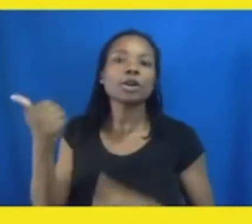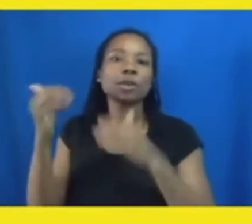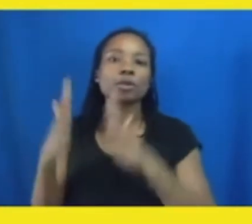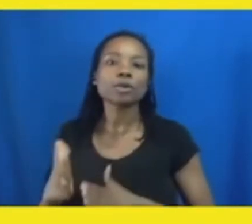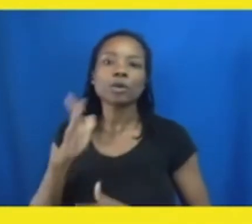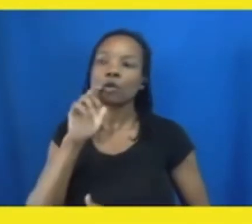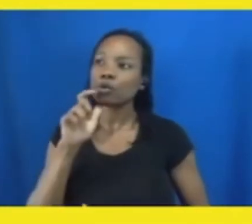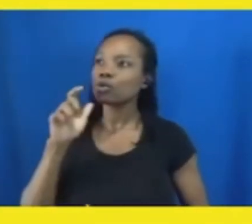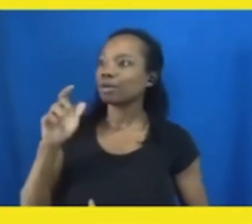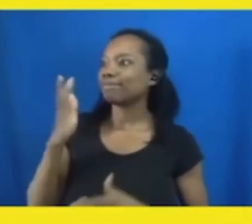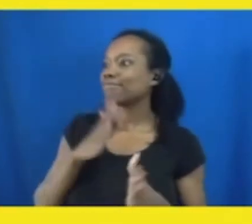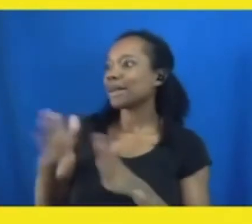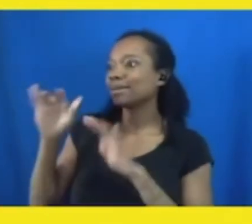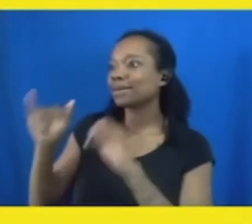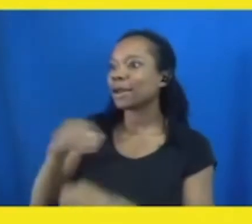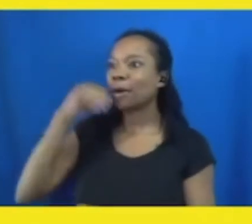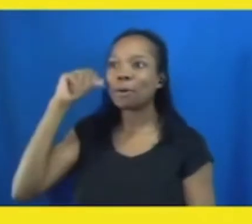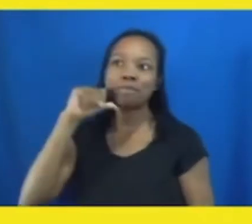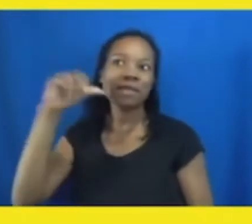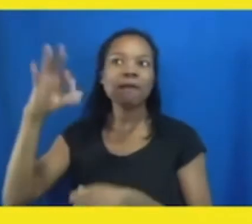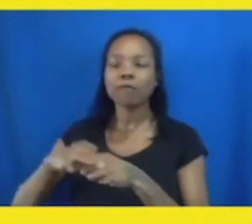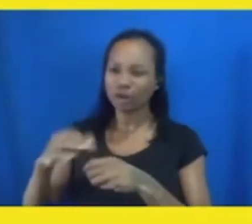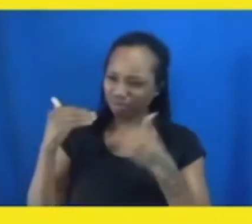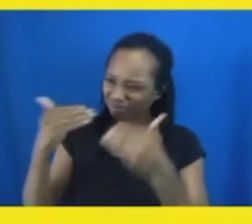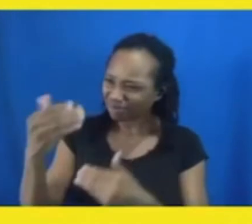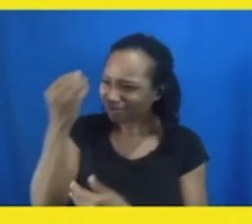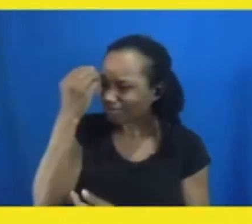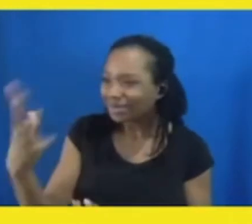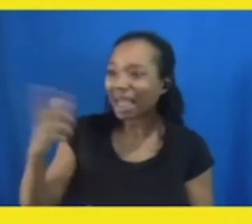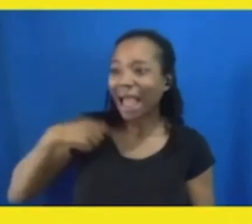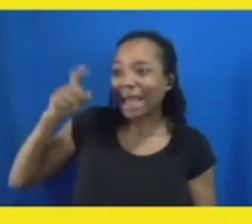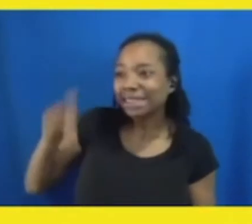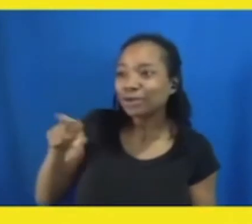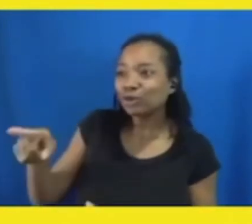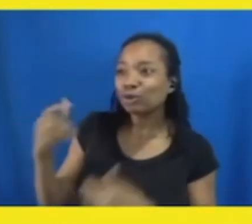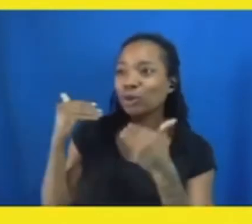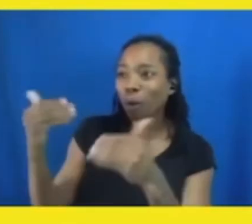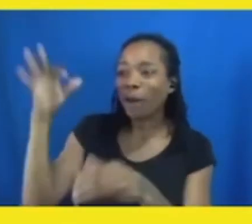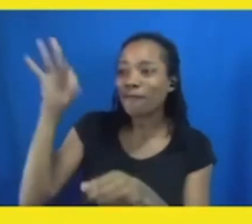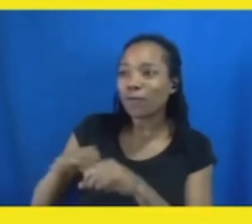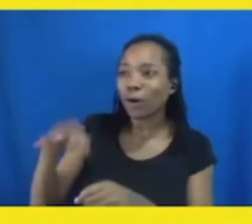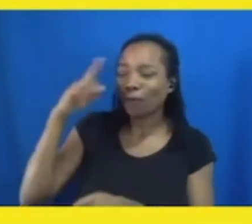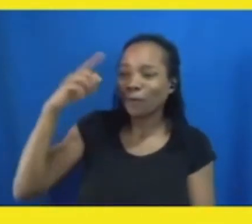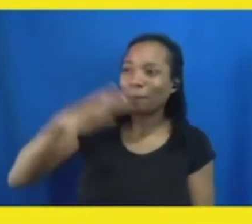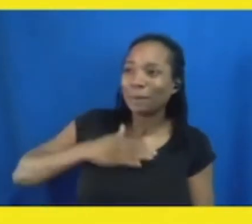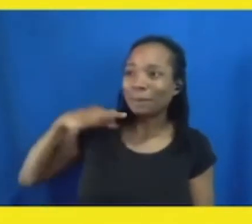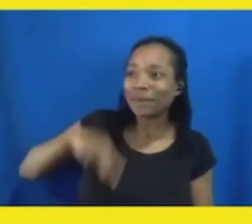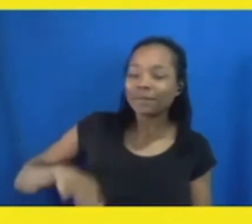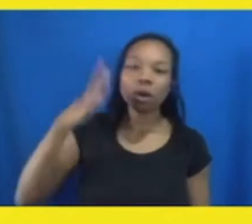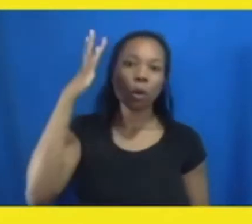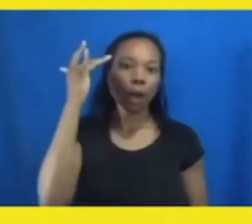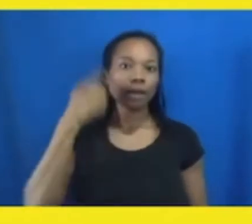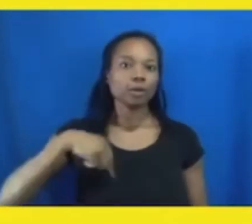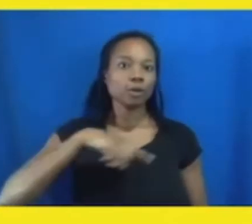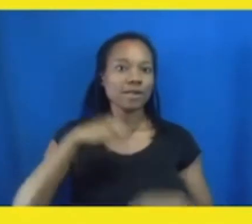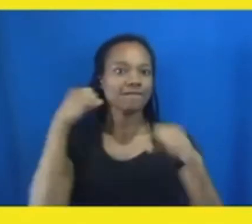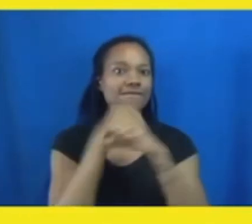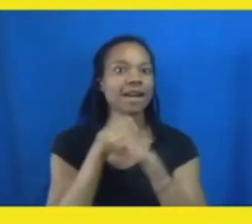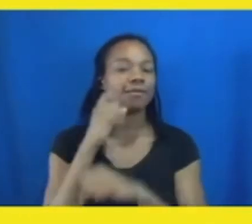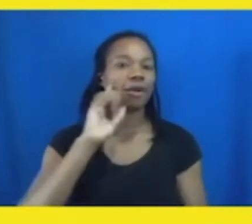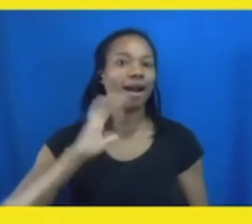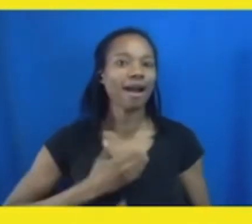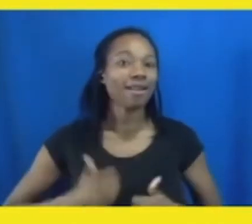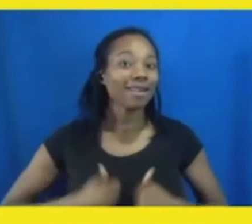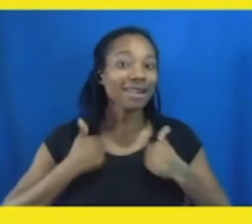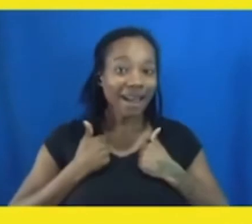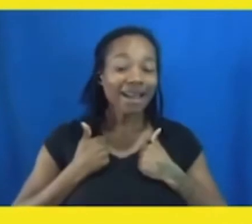Let them know you need them to vote for you because, y'all, we are in the fight of our lives. Many of you probably know this, but folks are indicating